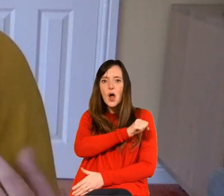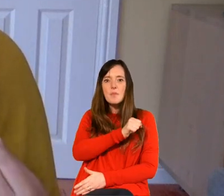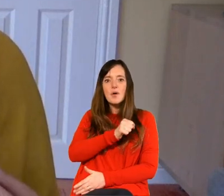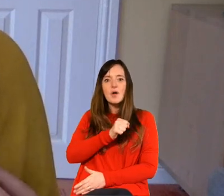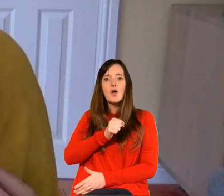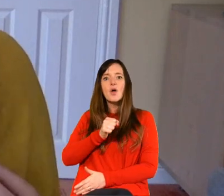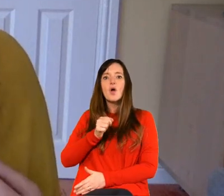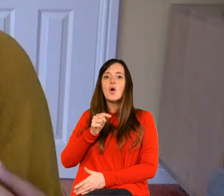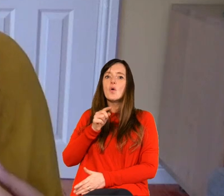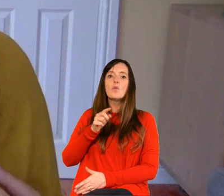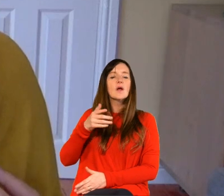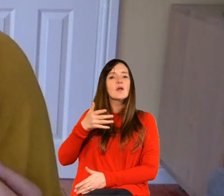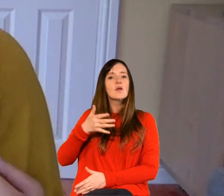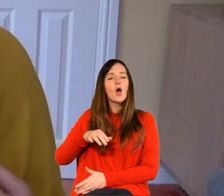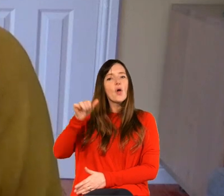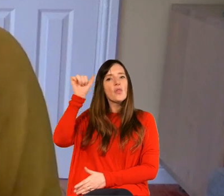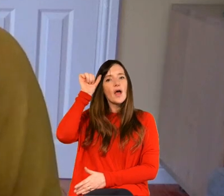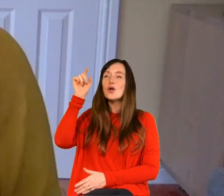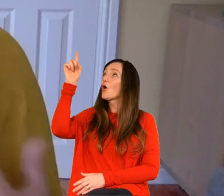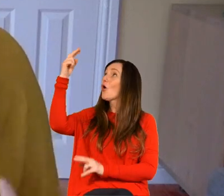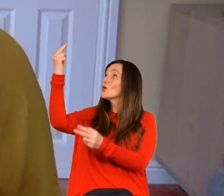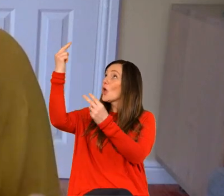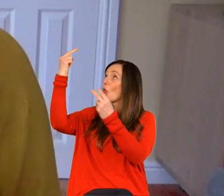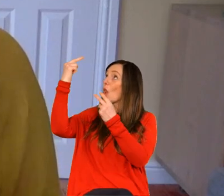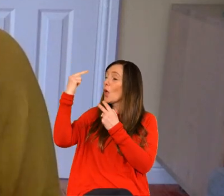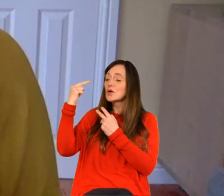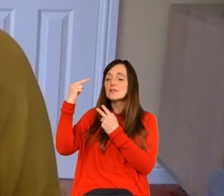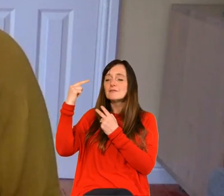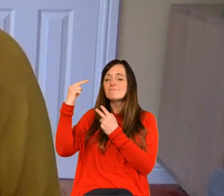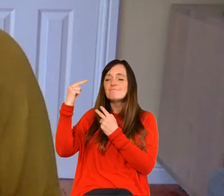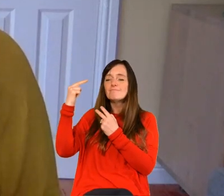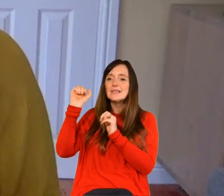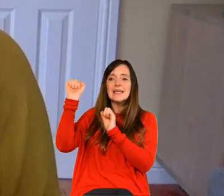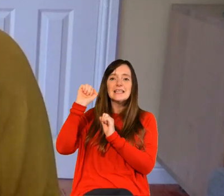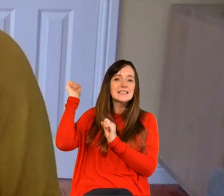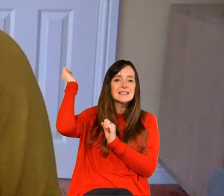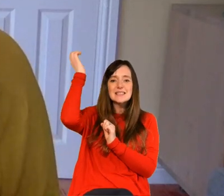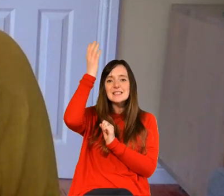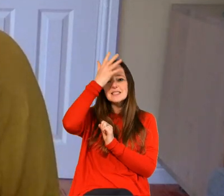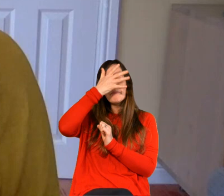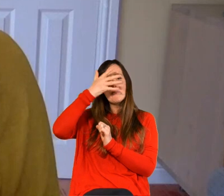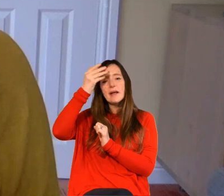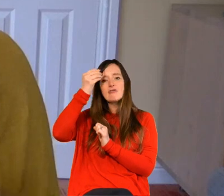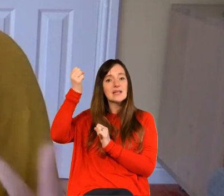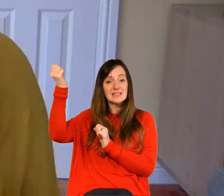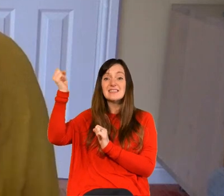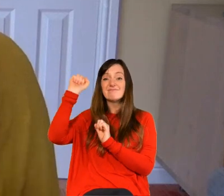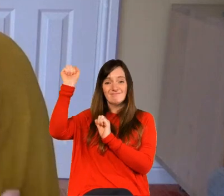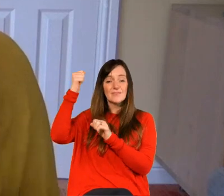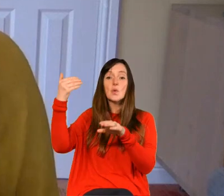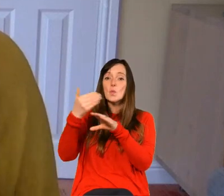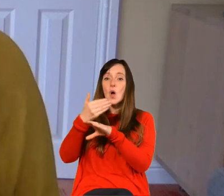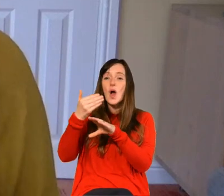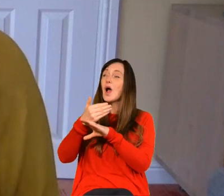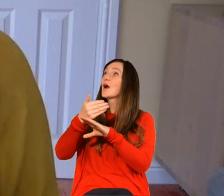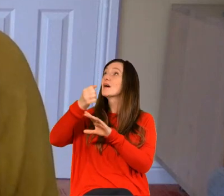approval we're not doing it for approval and that the holy spirit is is the one who is able to convict and warm hearts